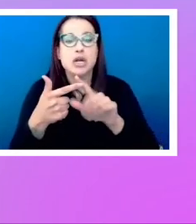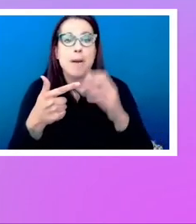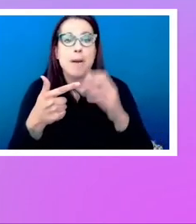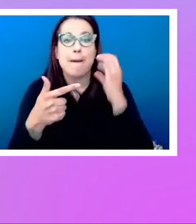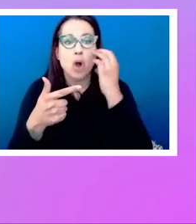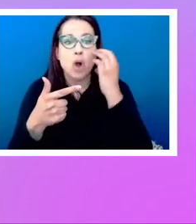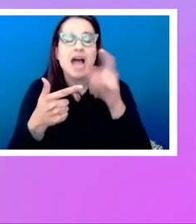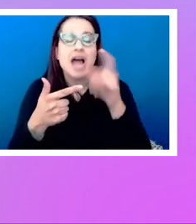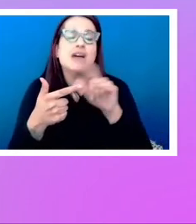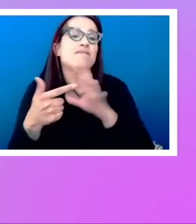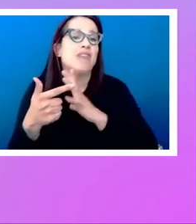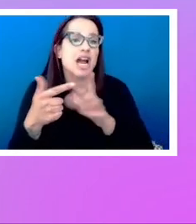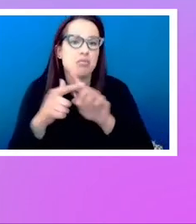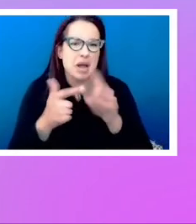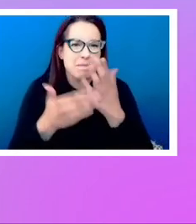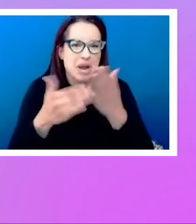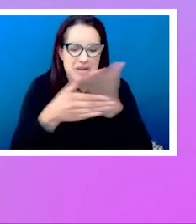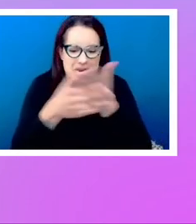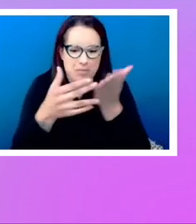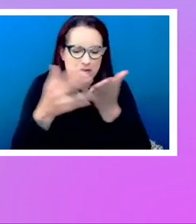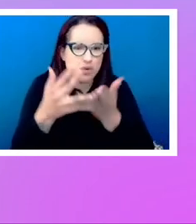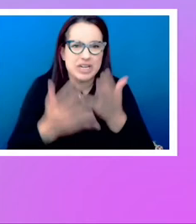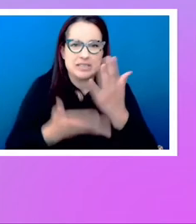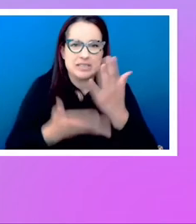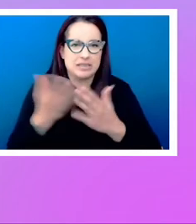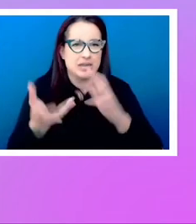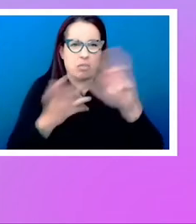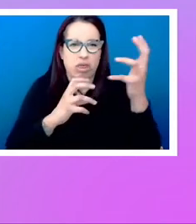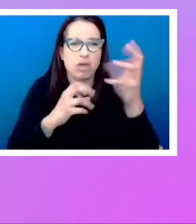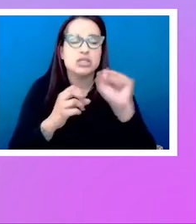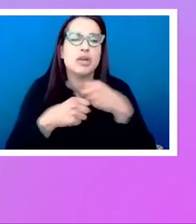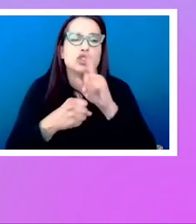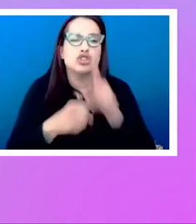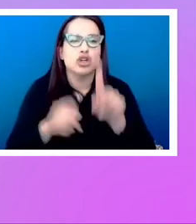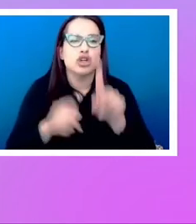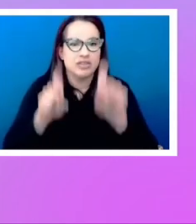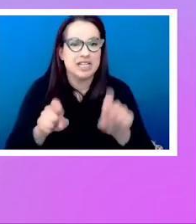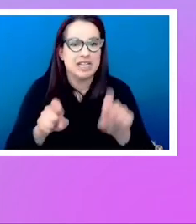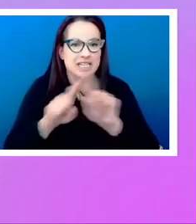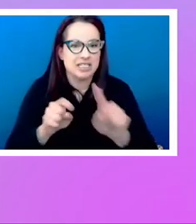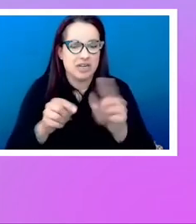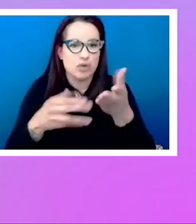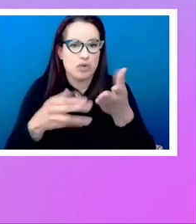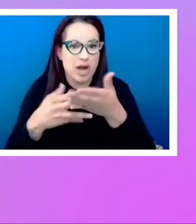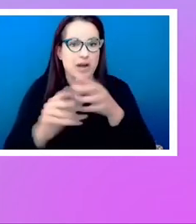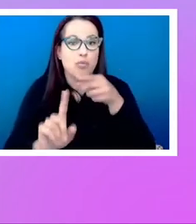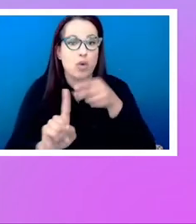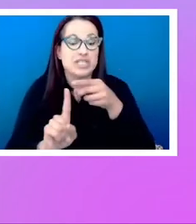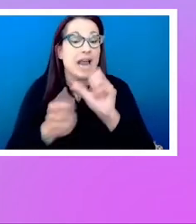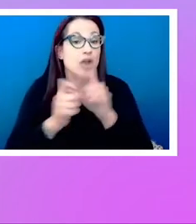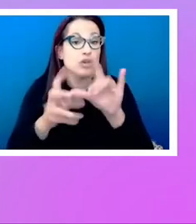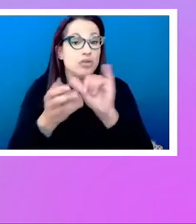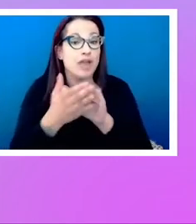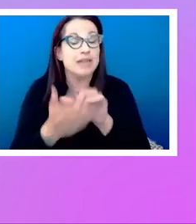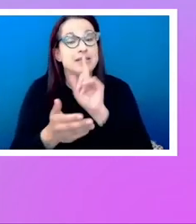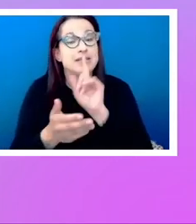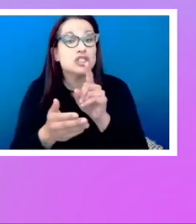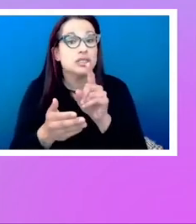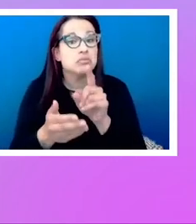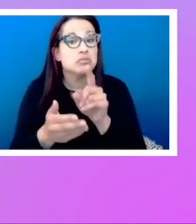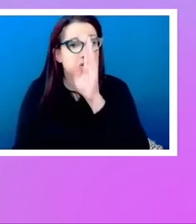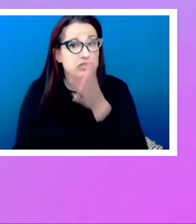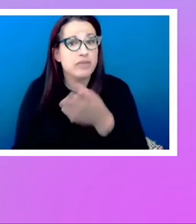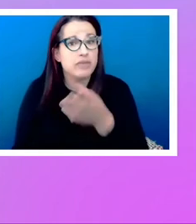it all goes a bit weird. So make sure you're testing it at different breakpoints. And the way to do that is actually quite straightforward.